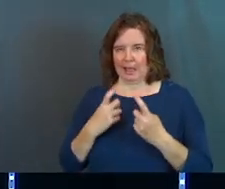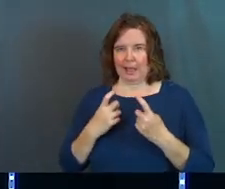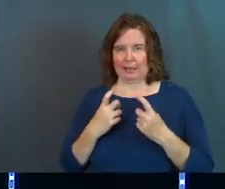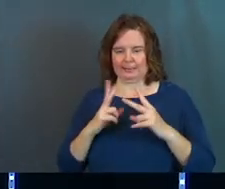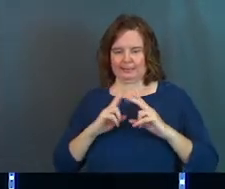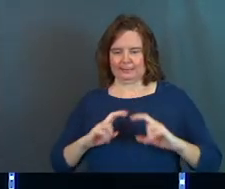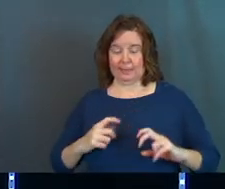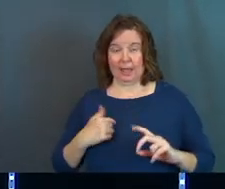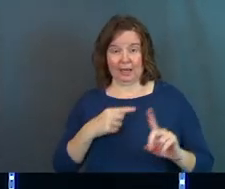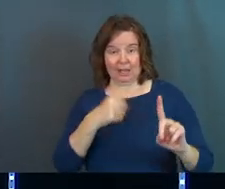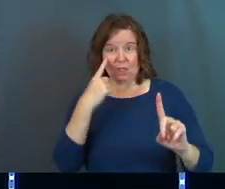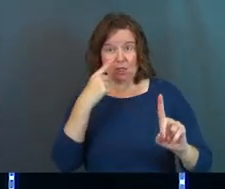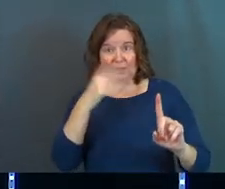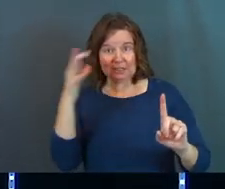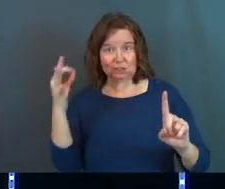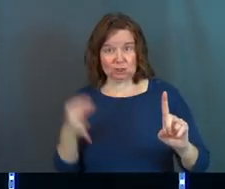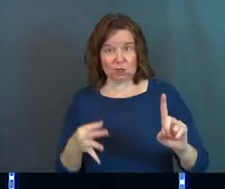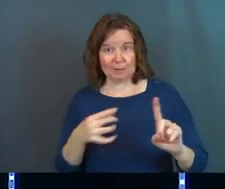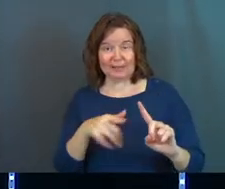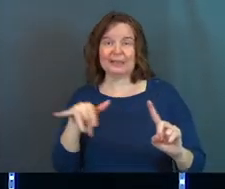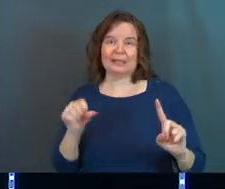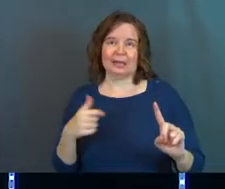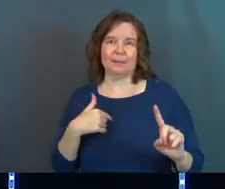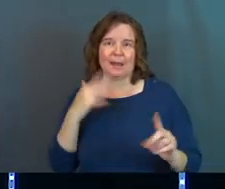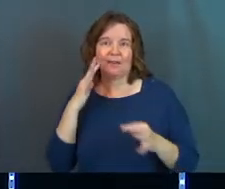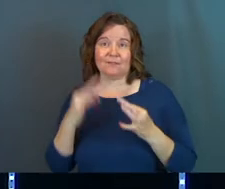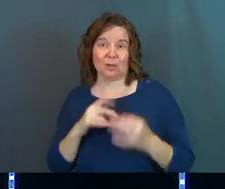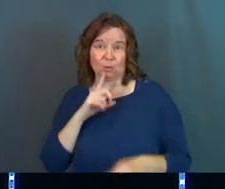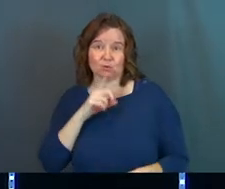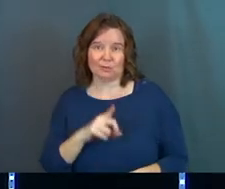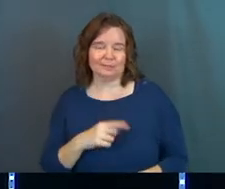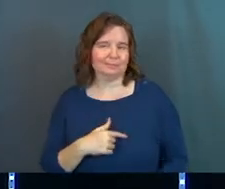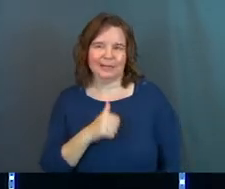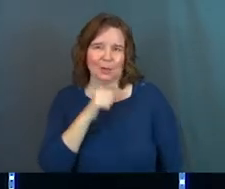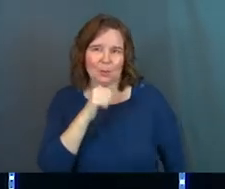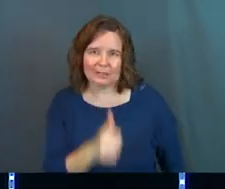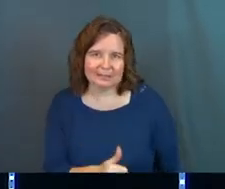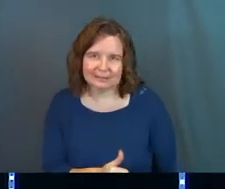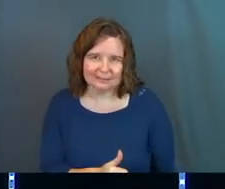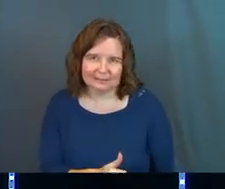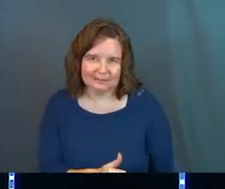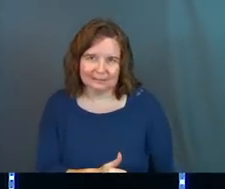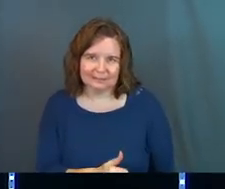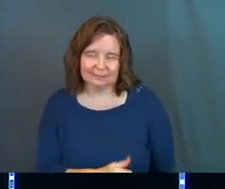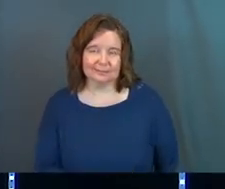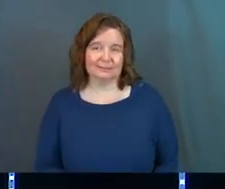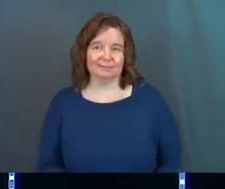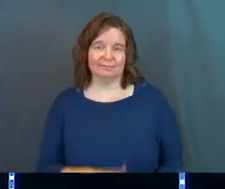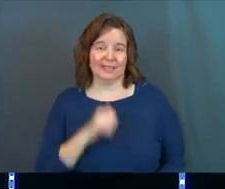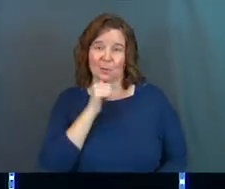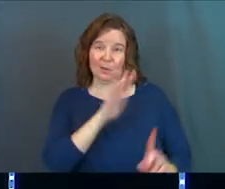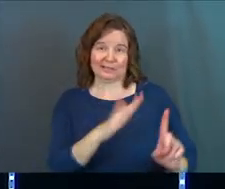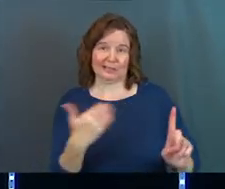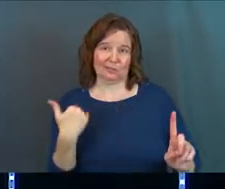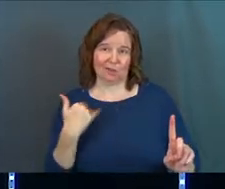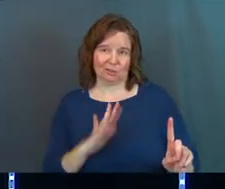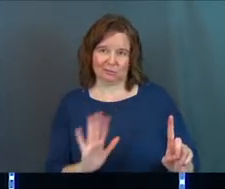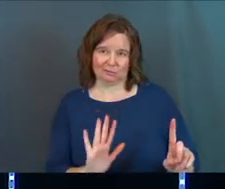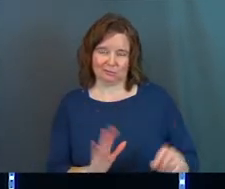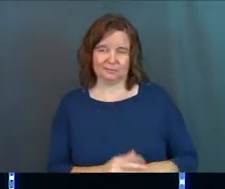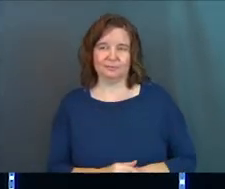these questions, and he thought, he determined that, yes, my faith was real. It wasn't. It wasn't his fault,